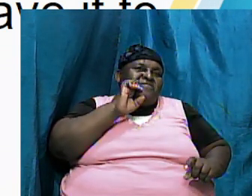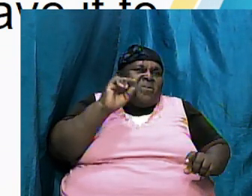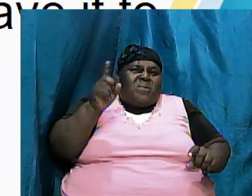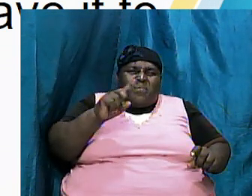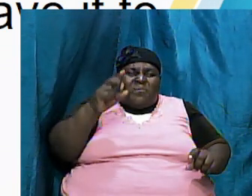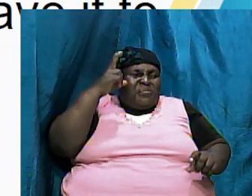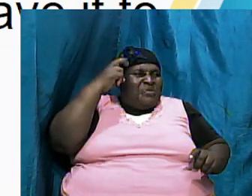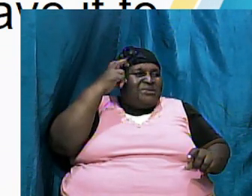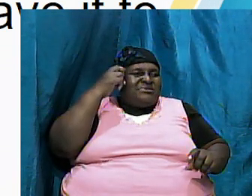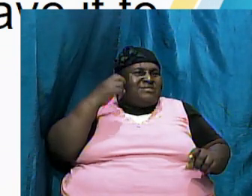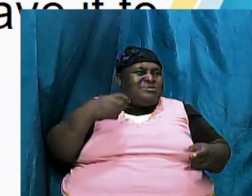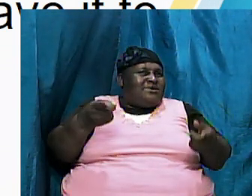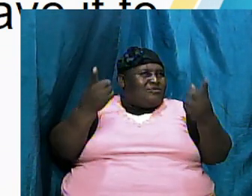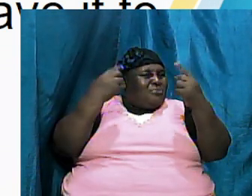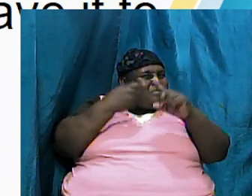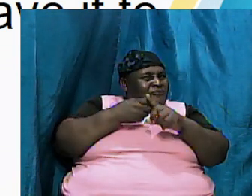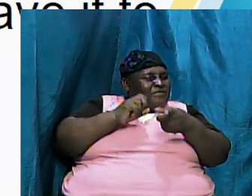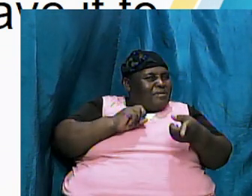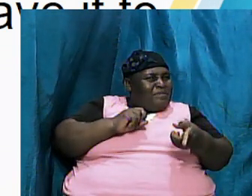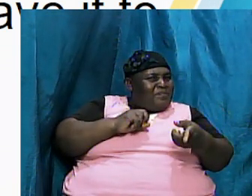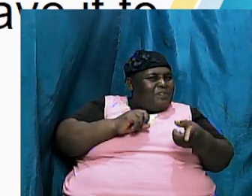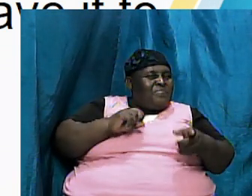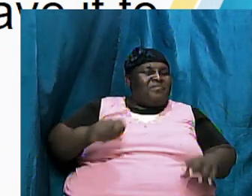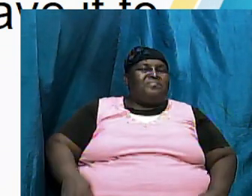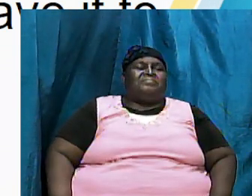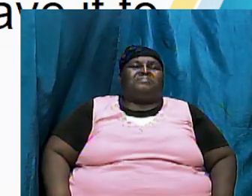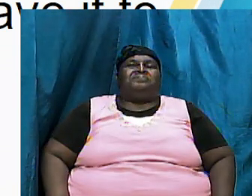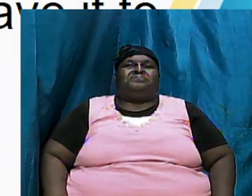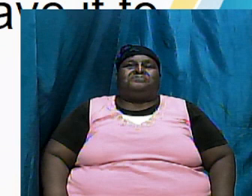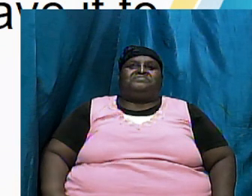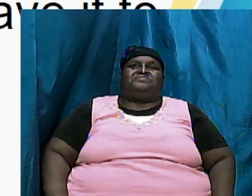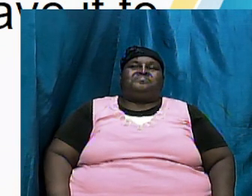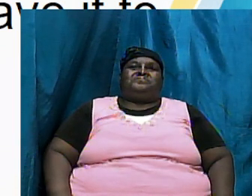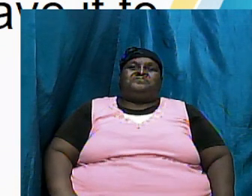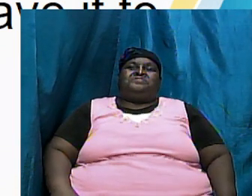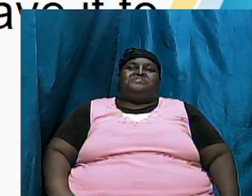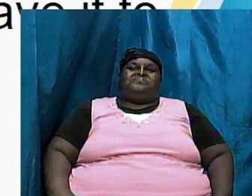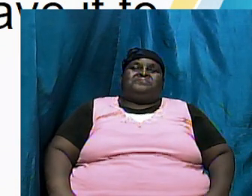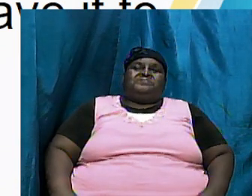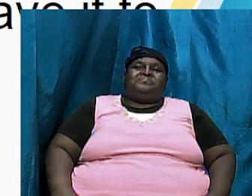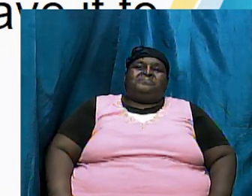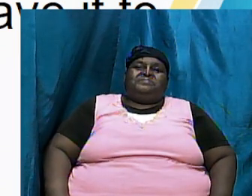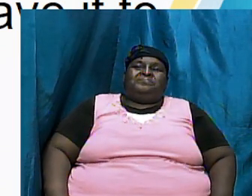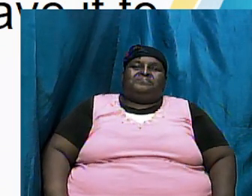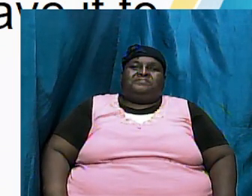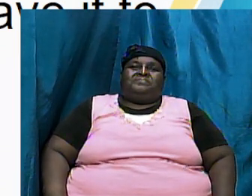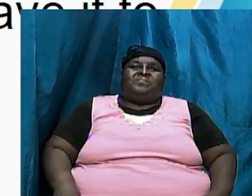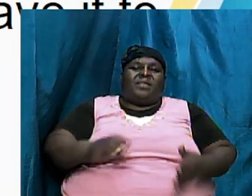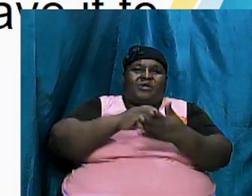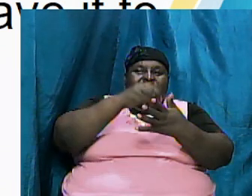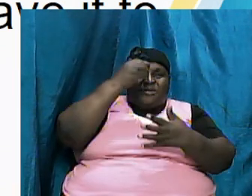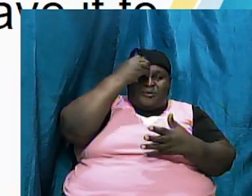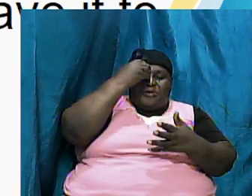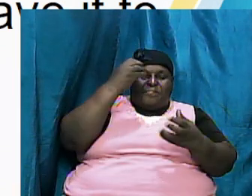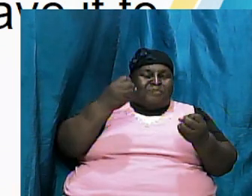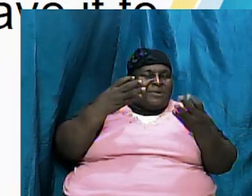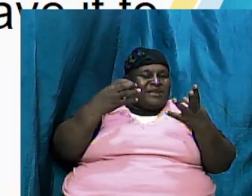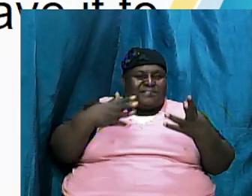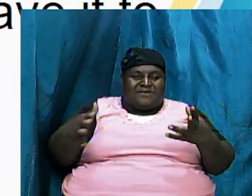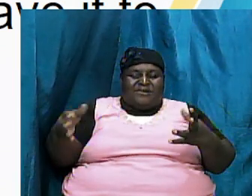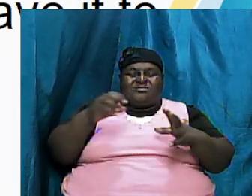he come from and so we are going to go into that later on whole lot of things in Genesis that we're going to learn that is going to be